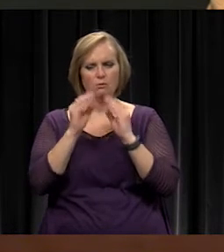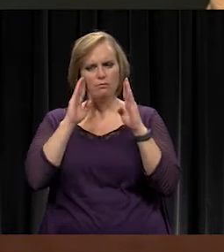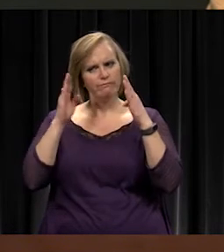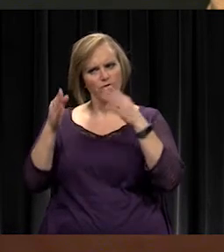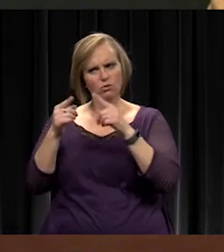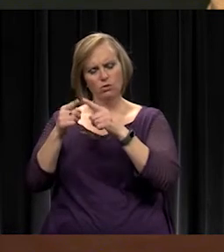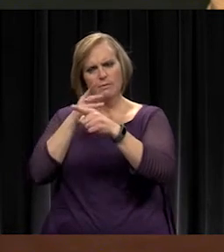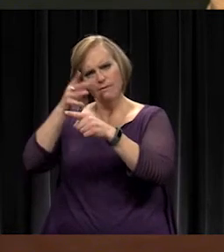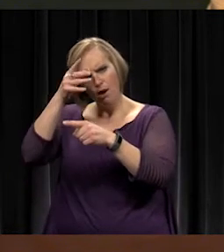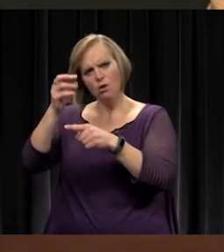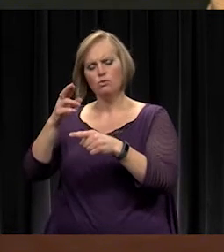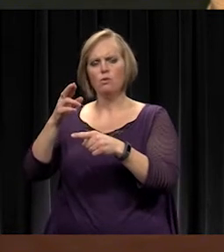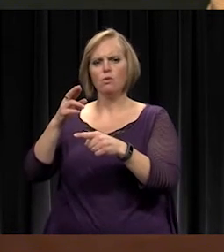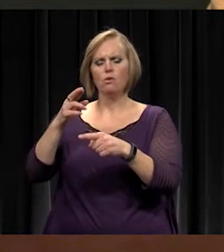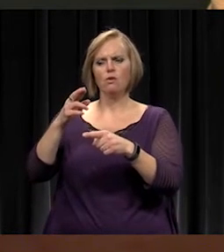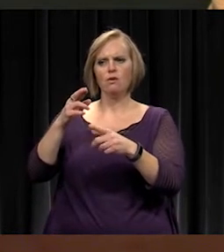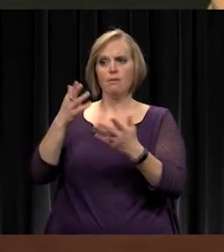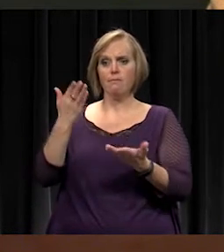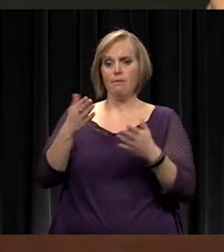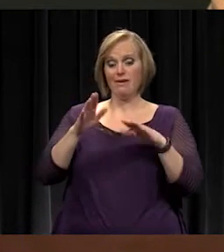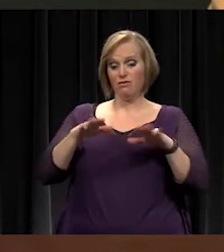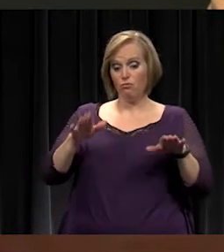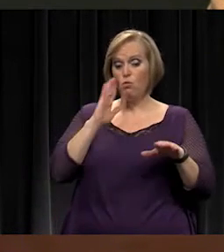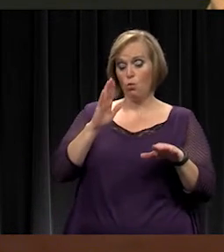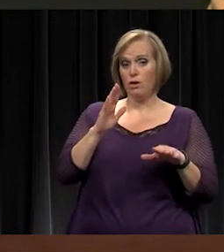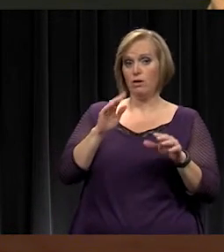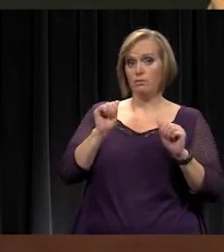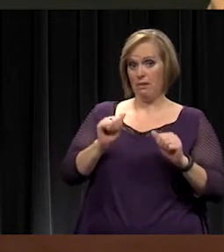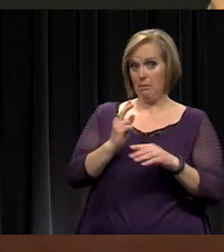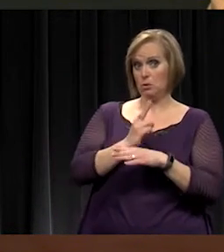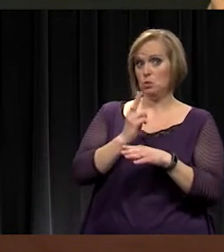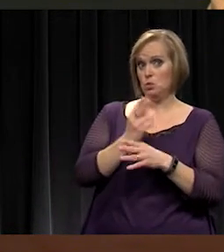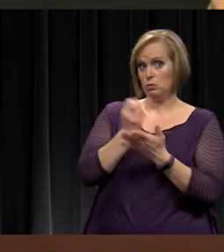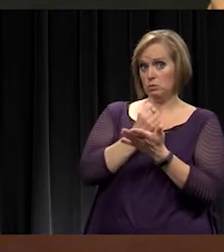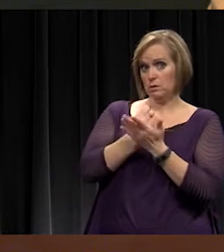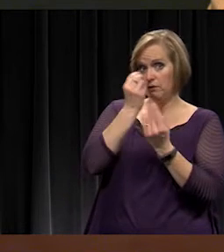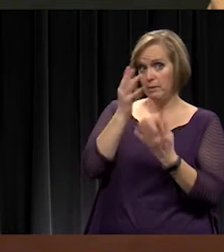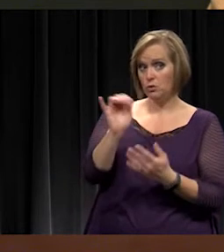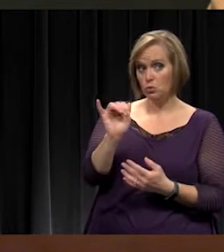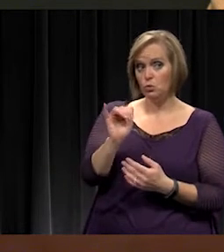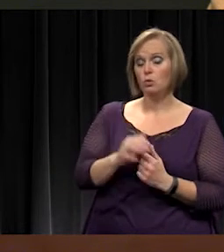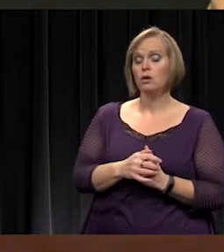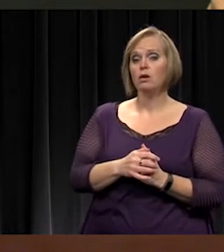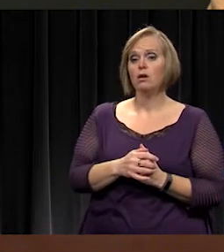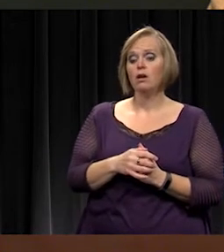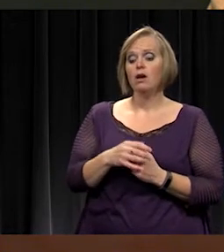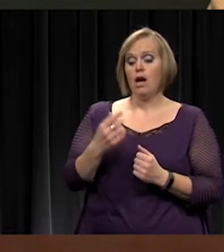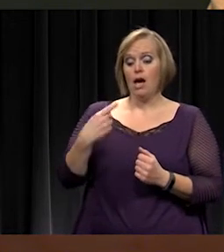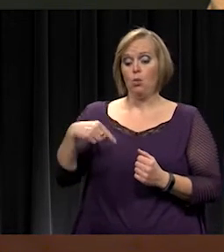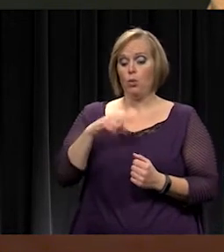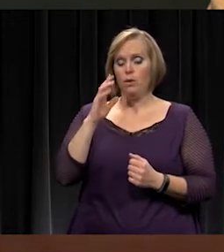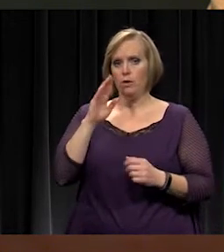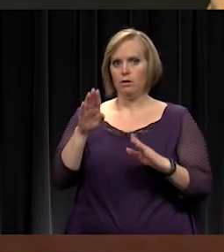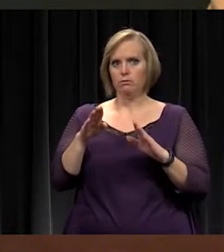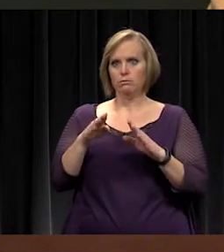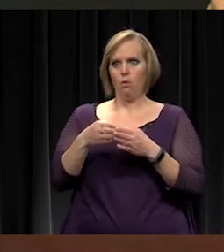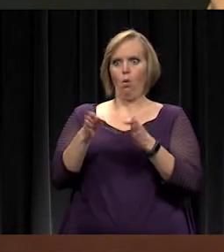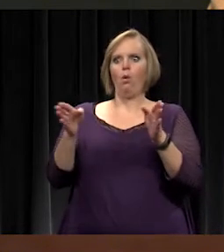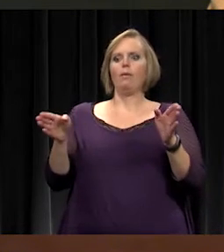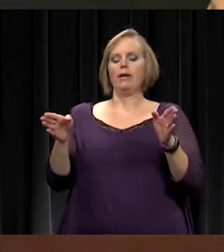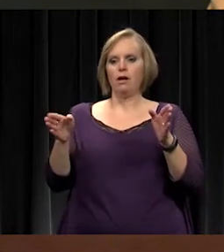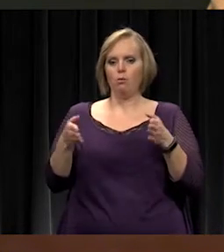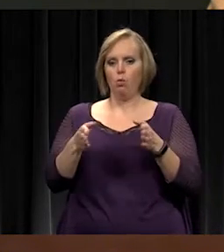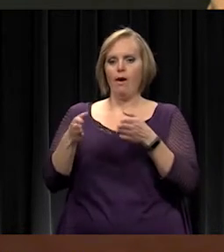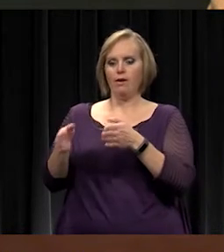or if this is something that the children are going to have access to to get information. And are we going to be opening up doors of them